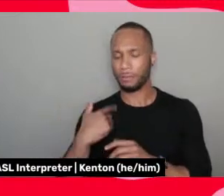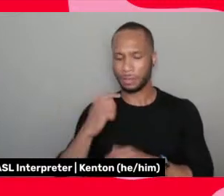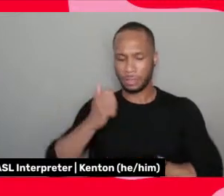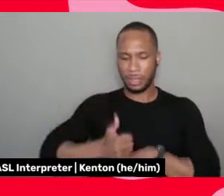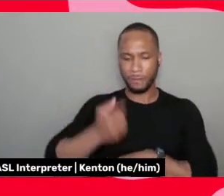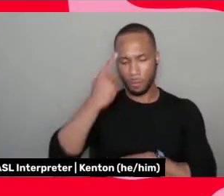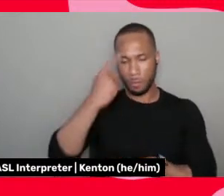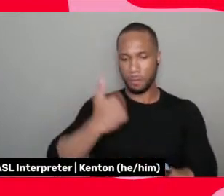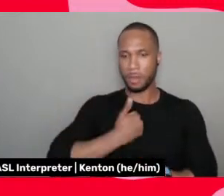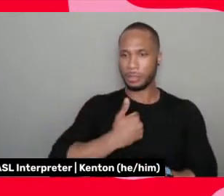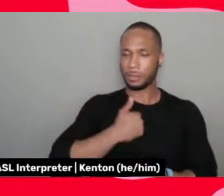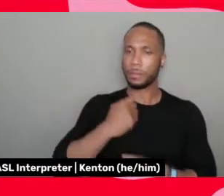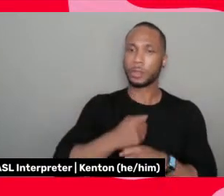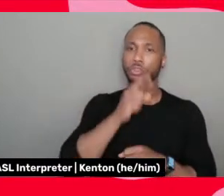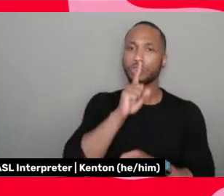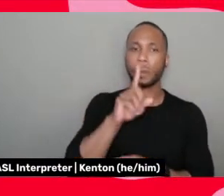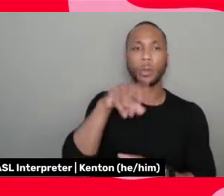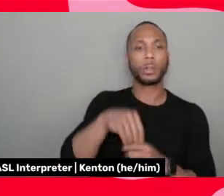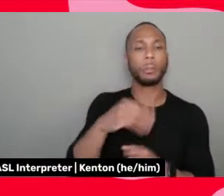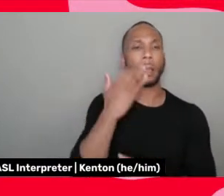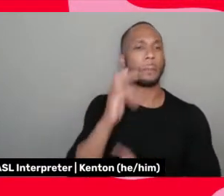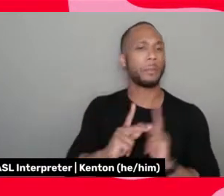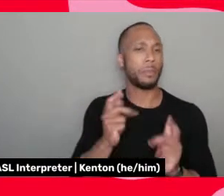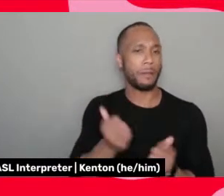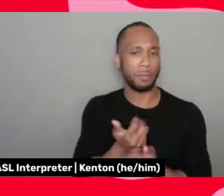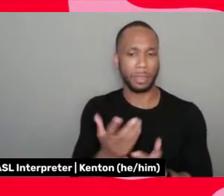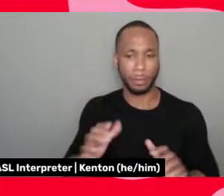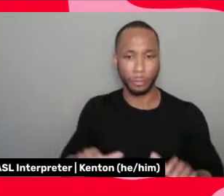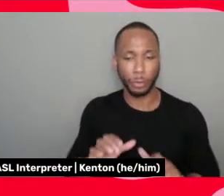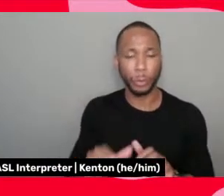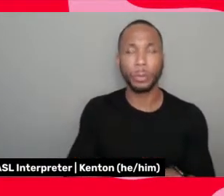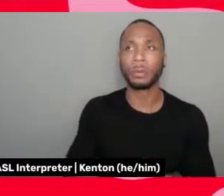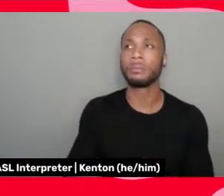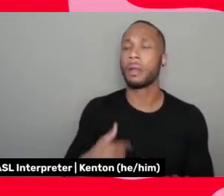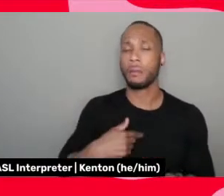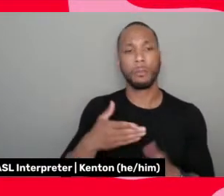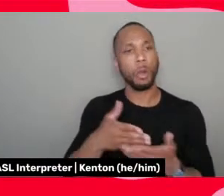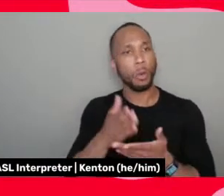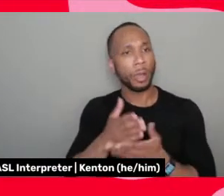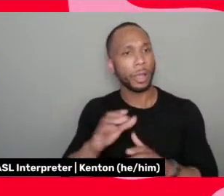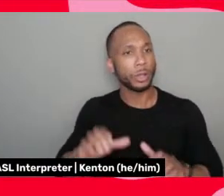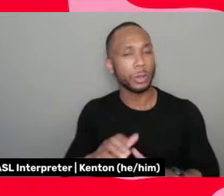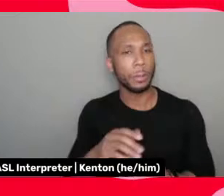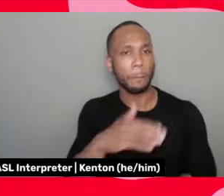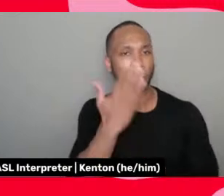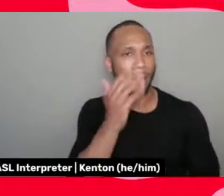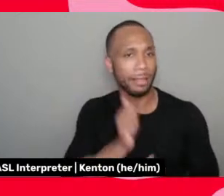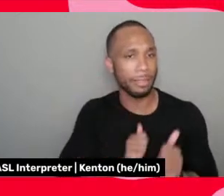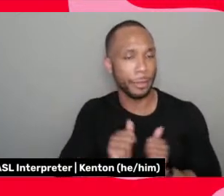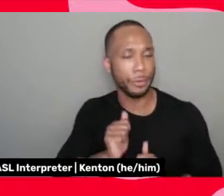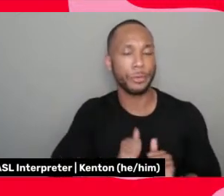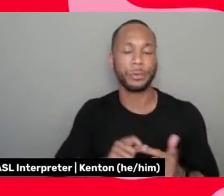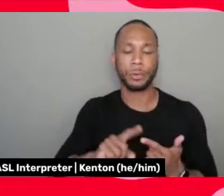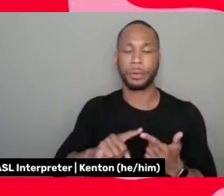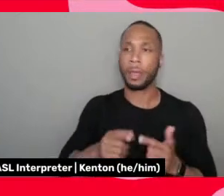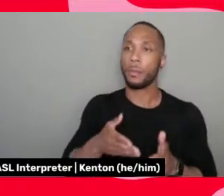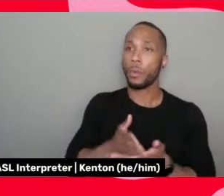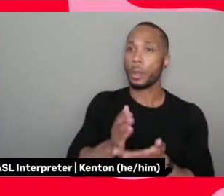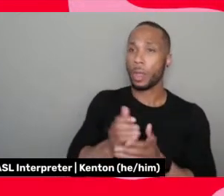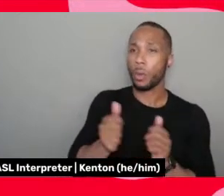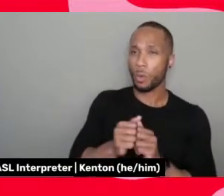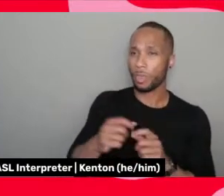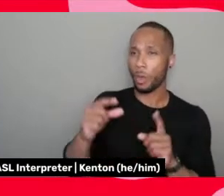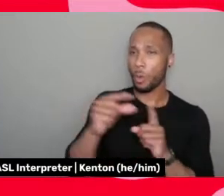including black people in everything that I'm doing, that I'm okay with doing black theater. I'm okay with that word black.